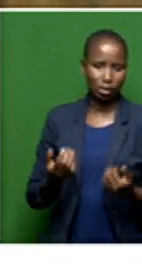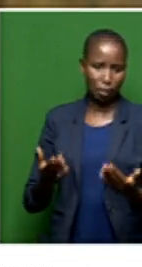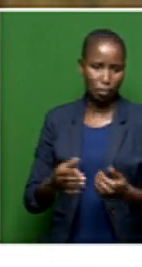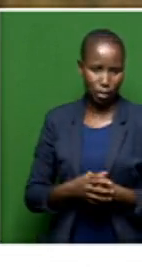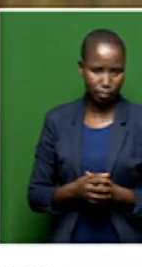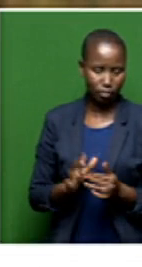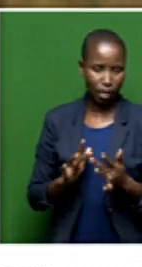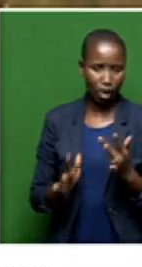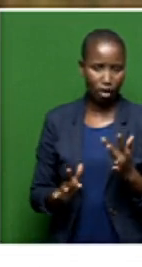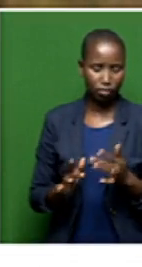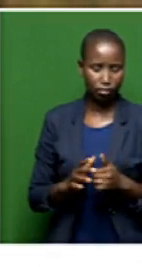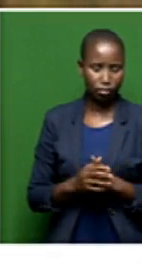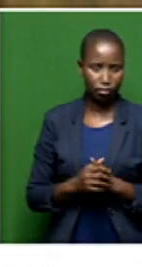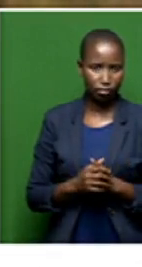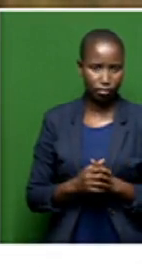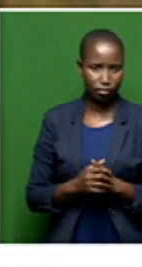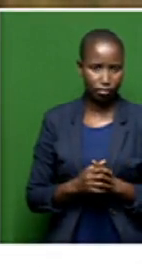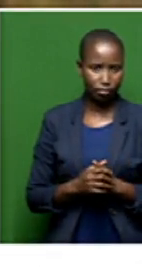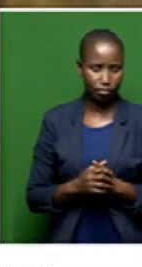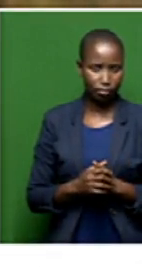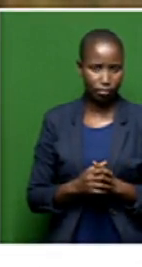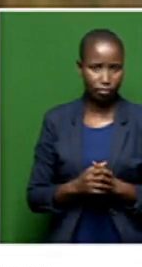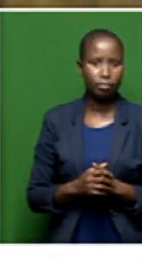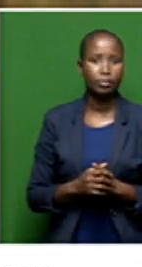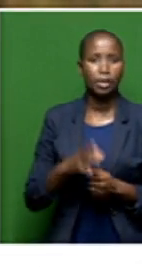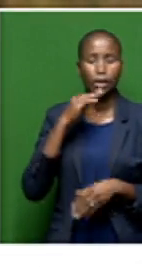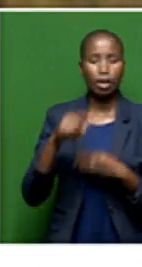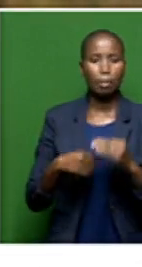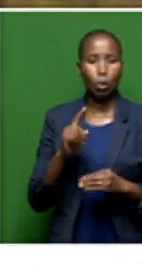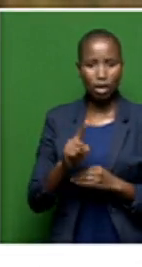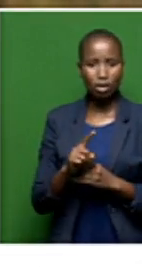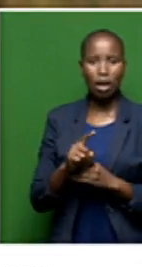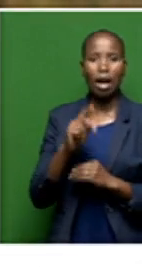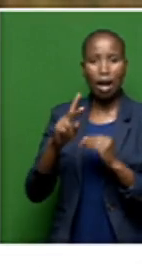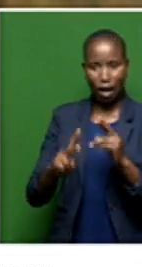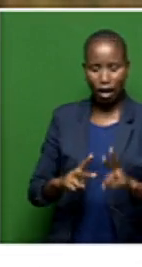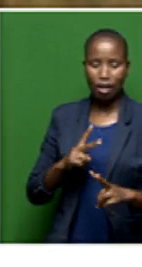about revitalising the provincial economy,